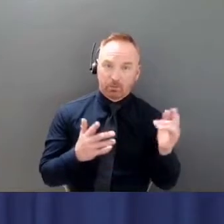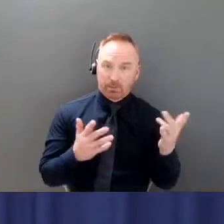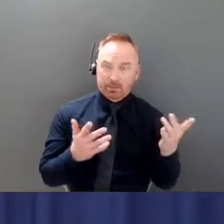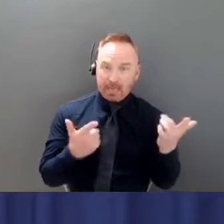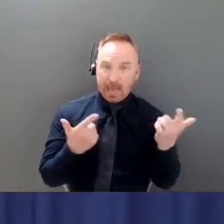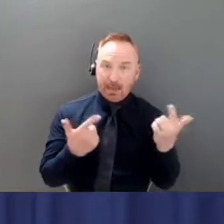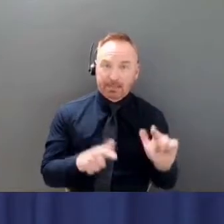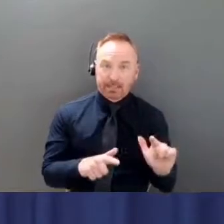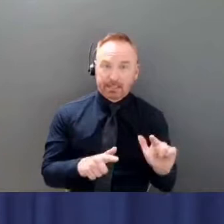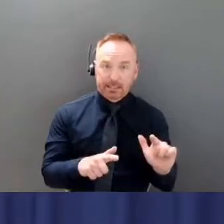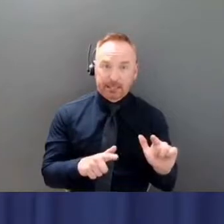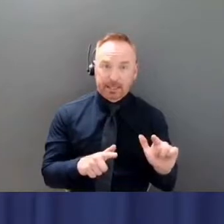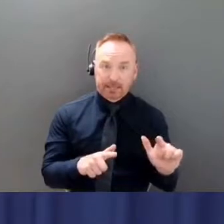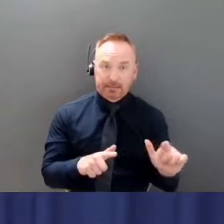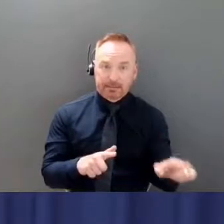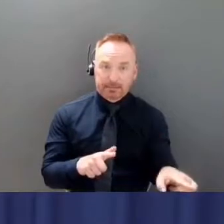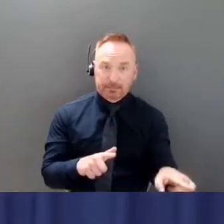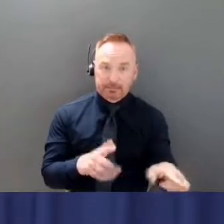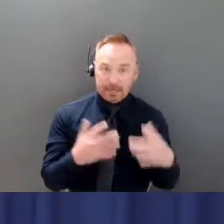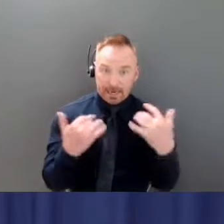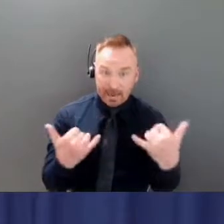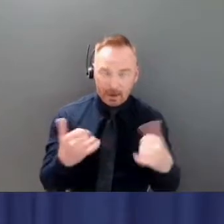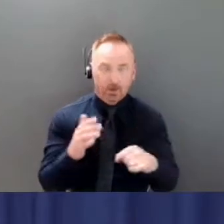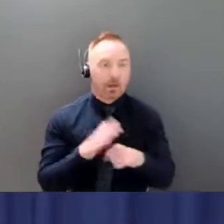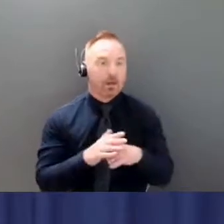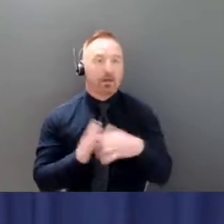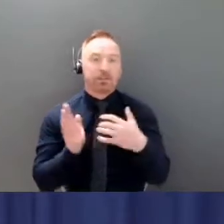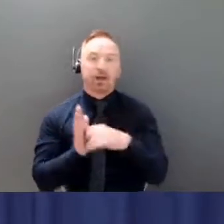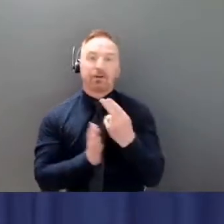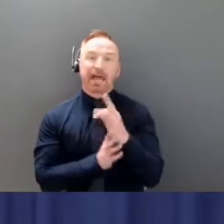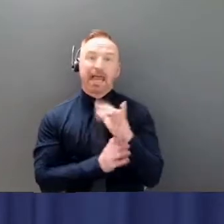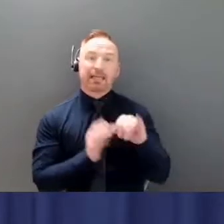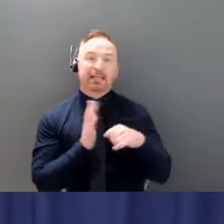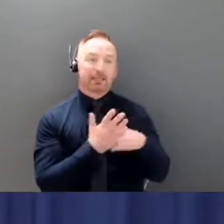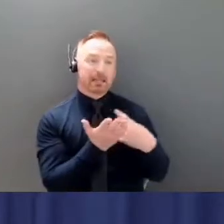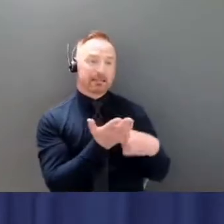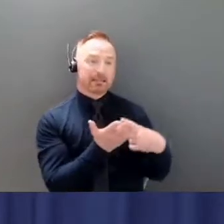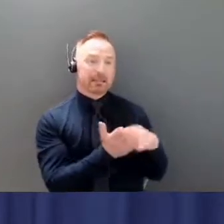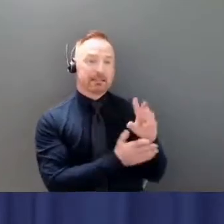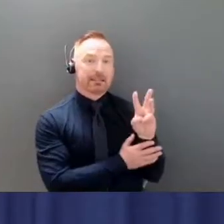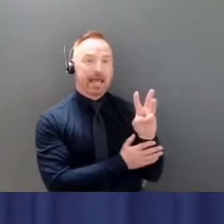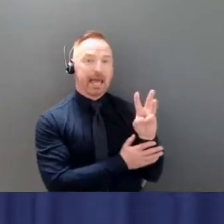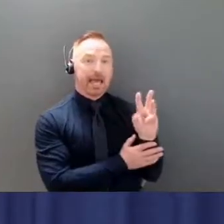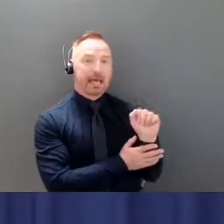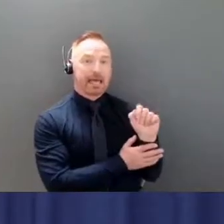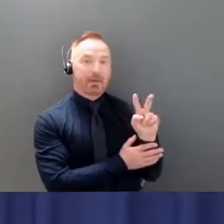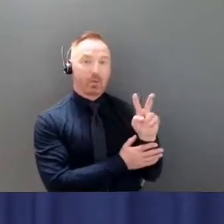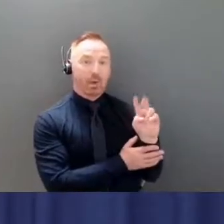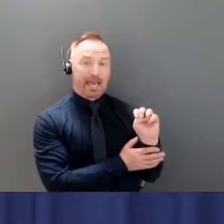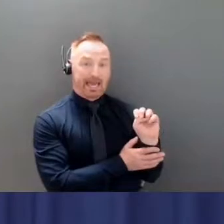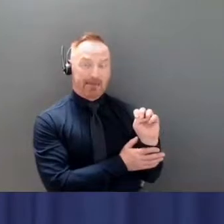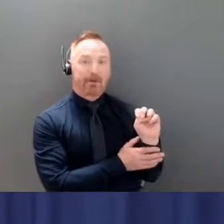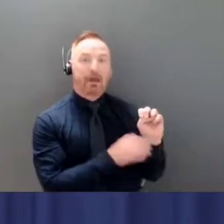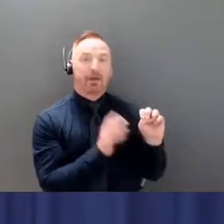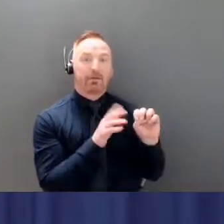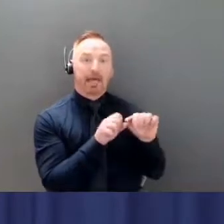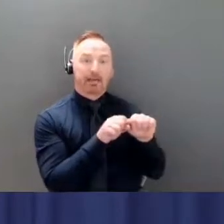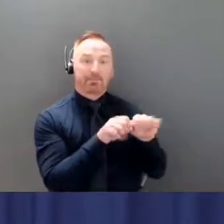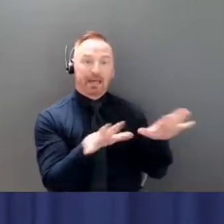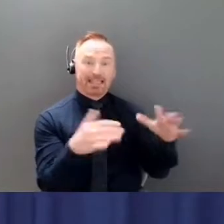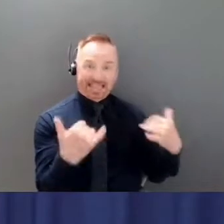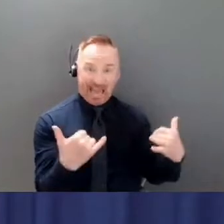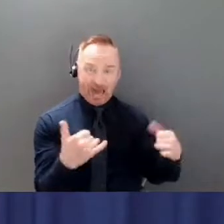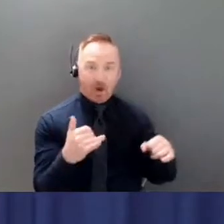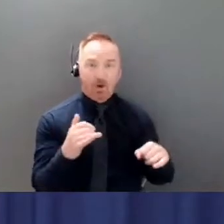there is clearly a wave here in the territory that is virulent, that is moving between unvaccinated